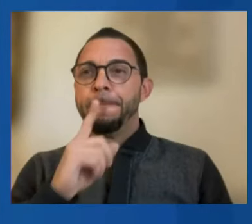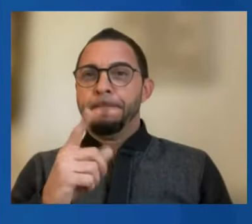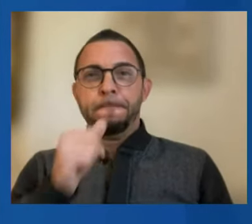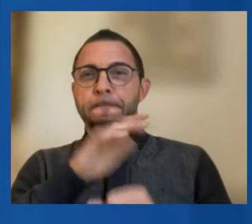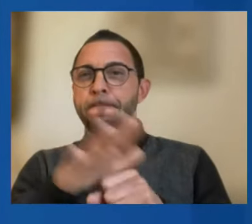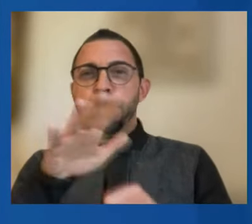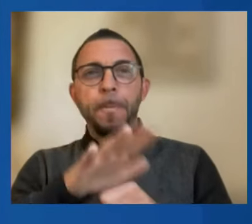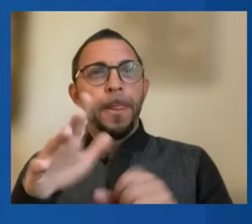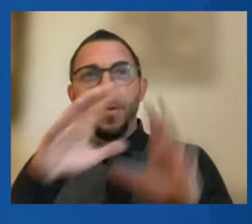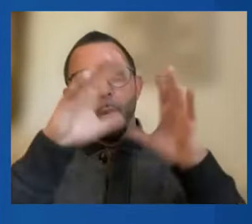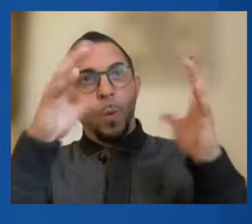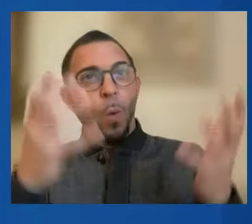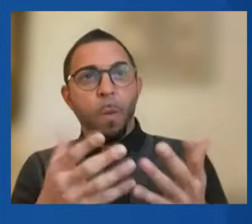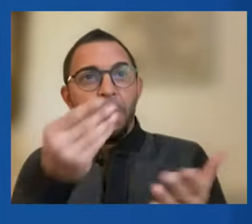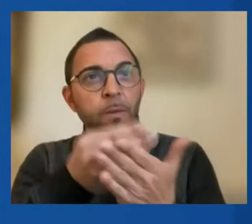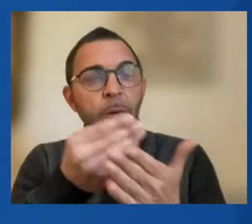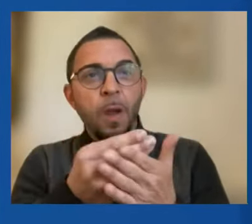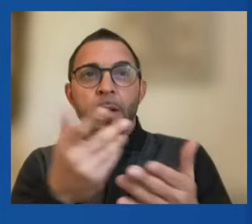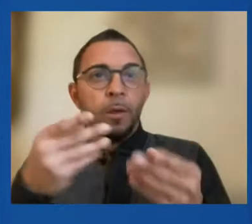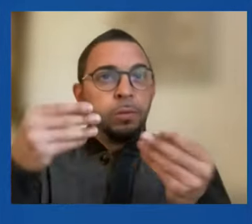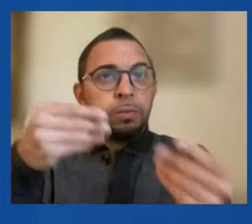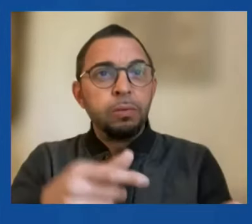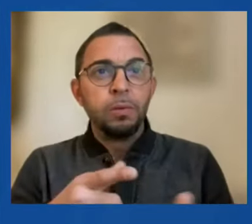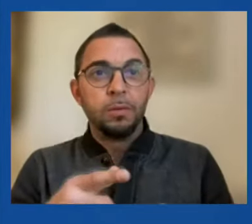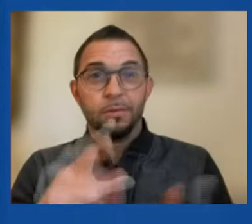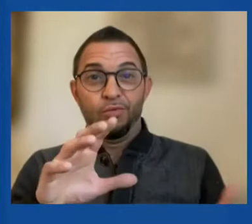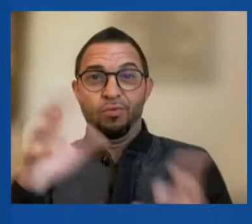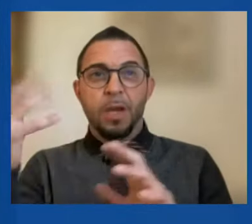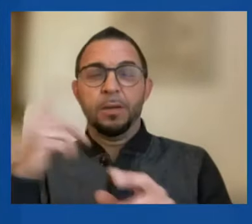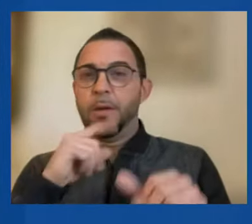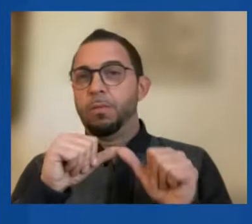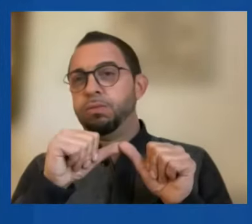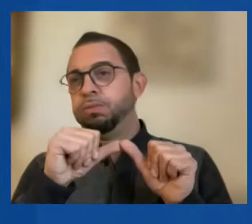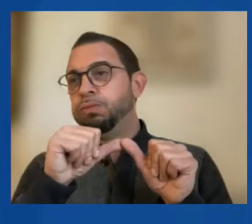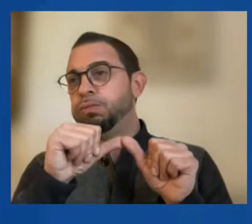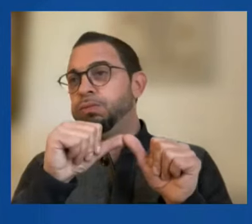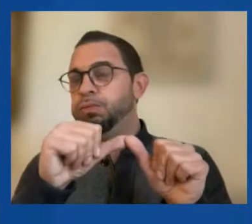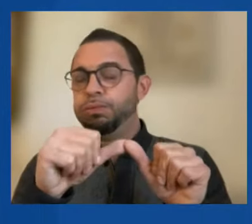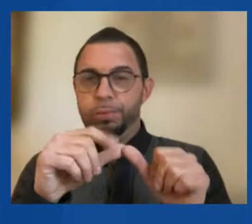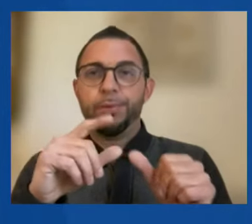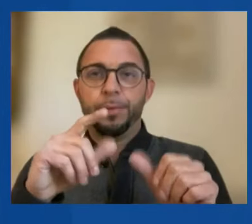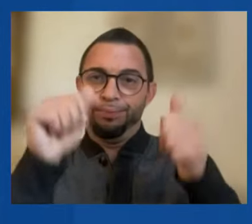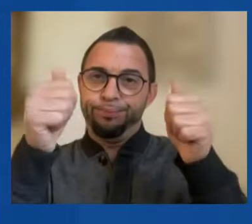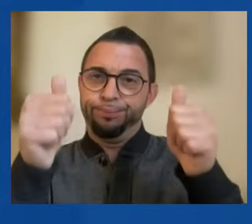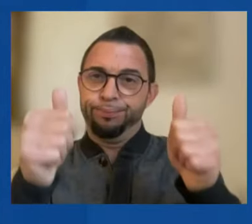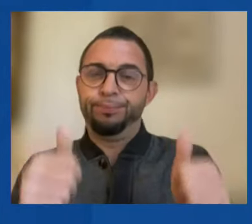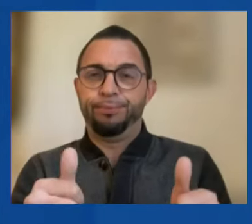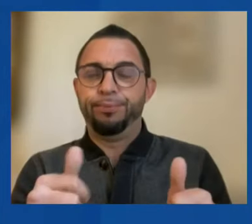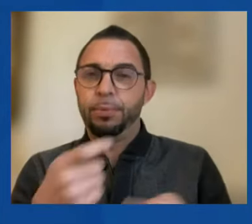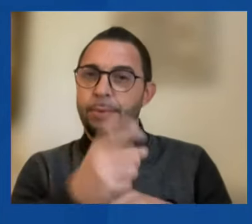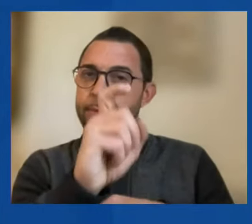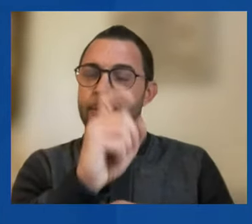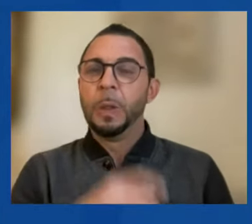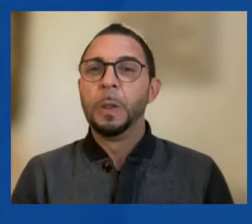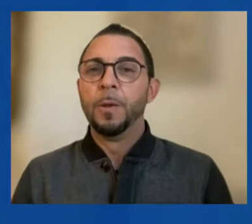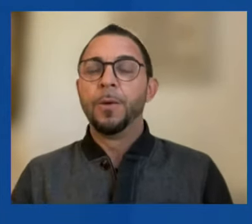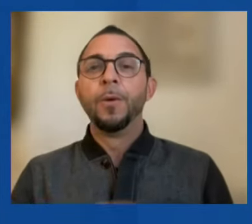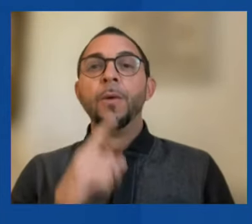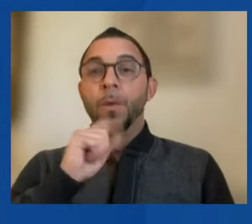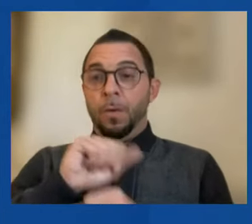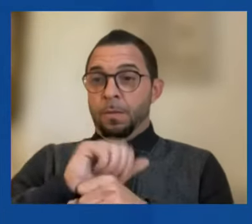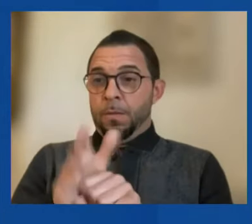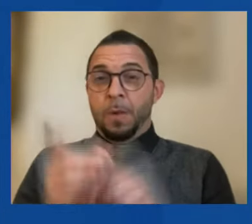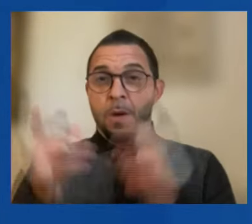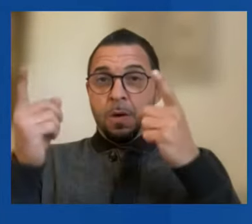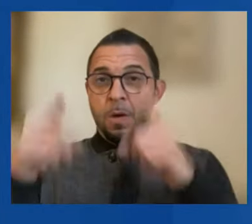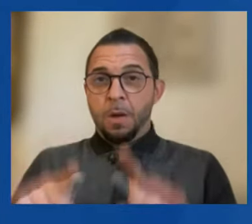liquidity, the crisis caused lasting damage. In response to the pandemic, the IMF